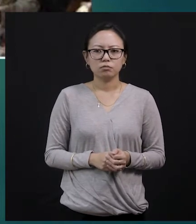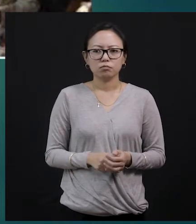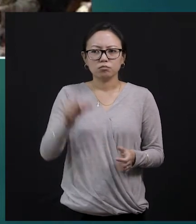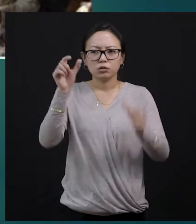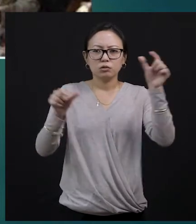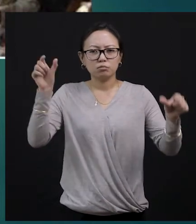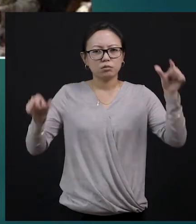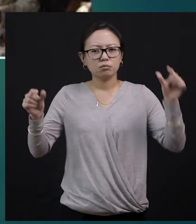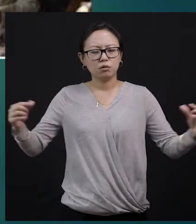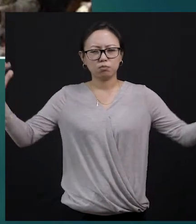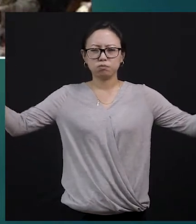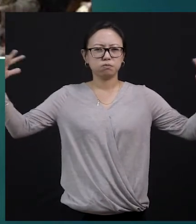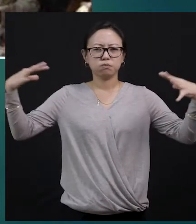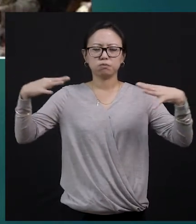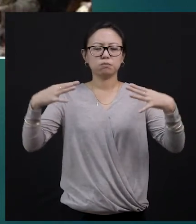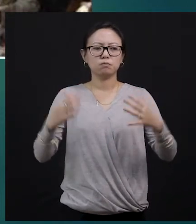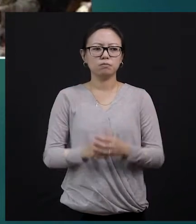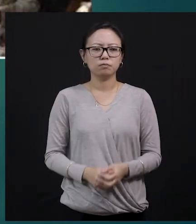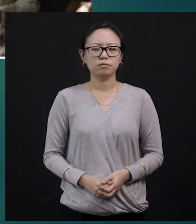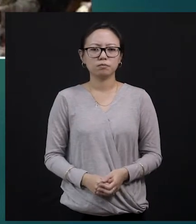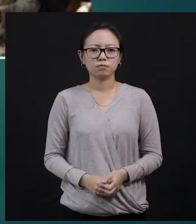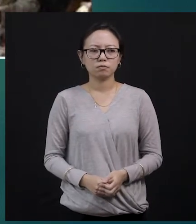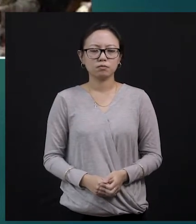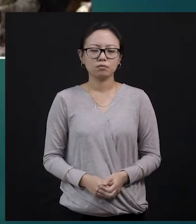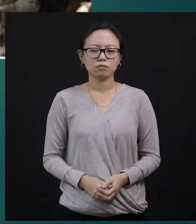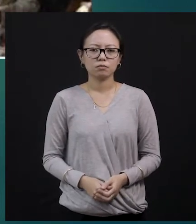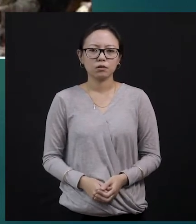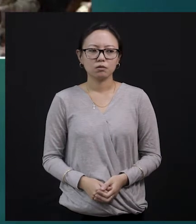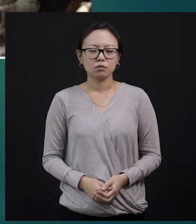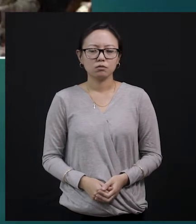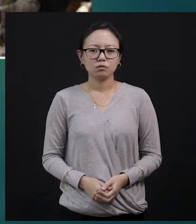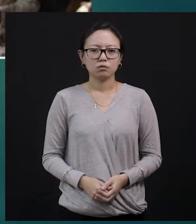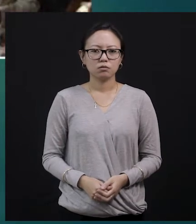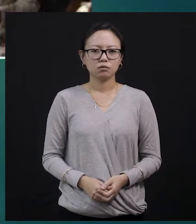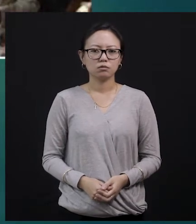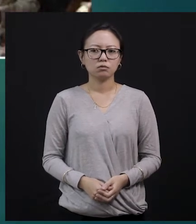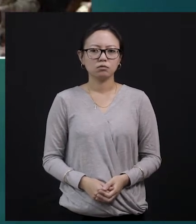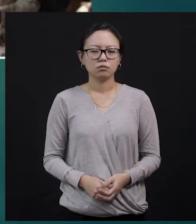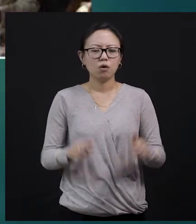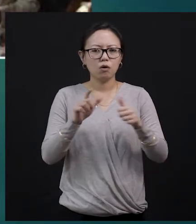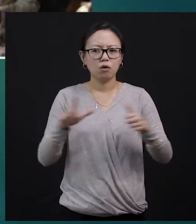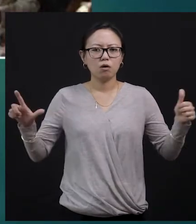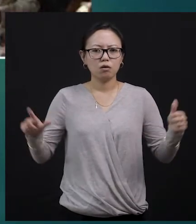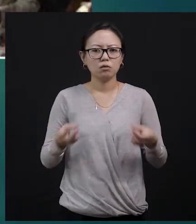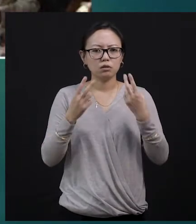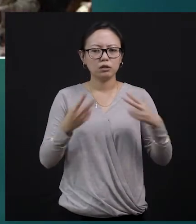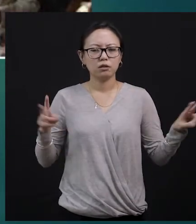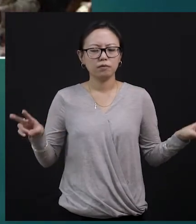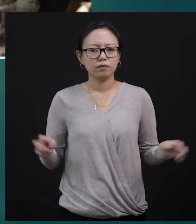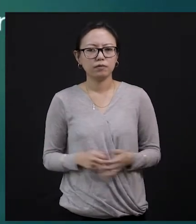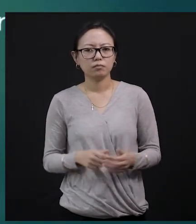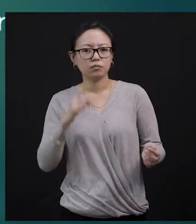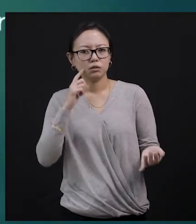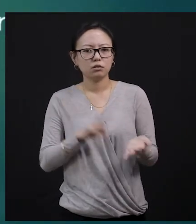most interesting part would be there would be a lot of people with different interests, but they all gather in the same place, not knowing how their time